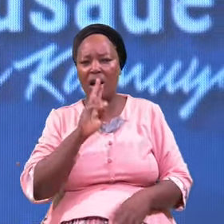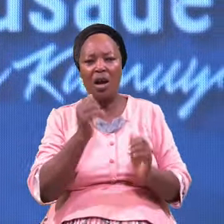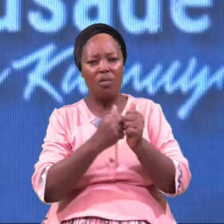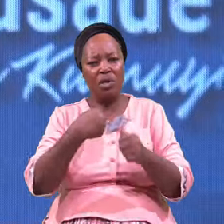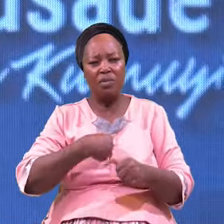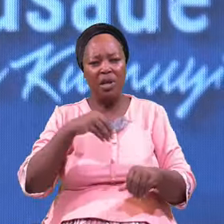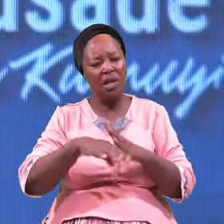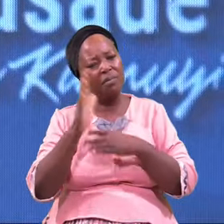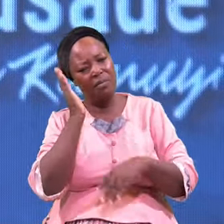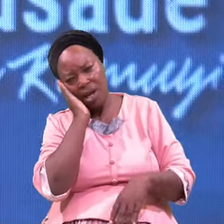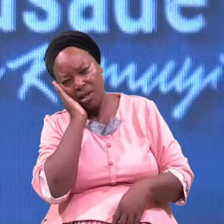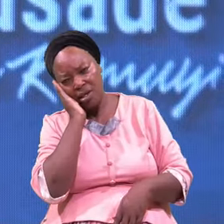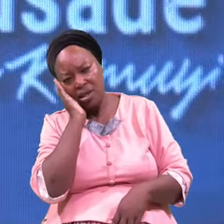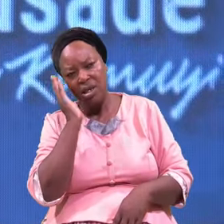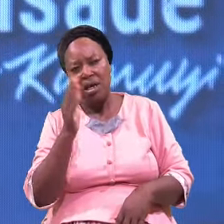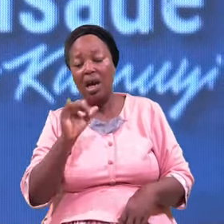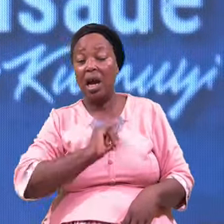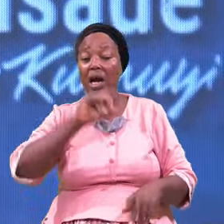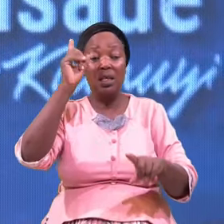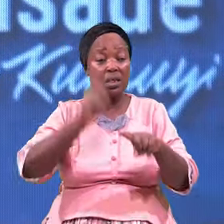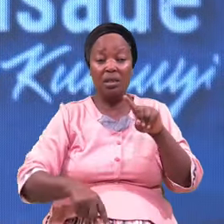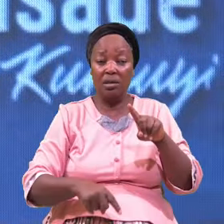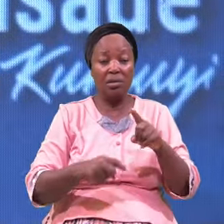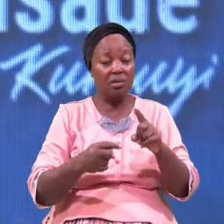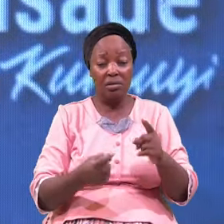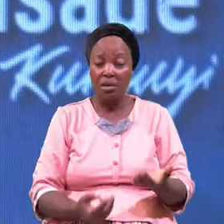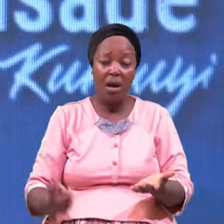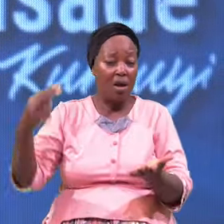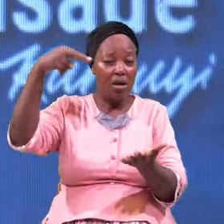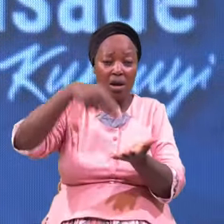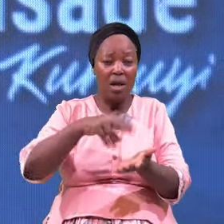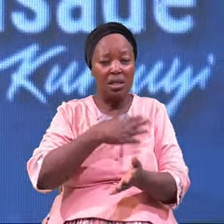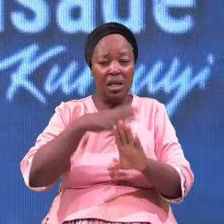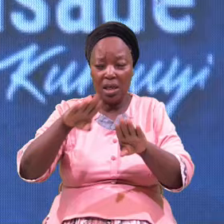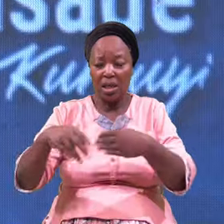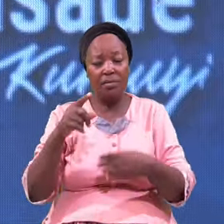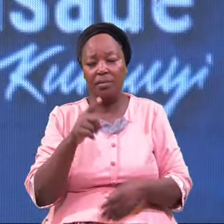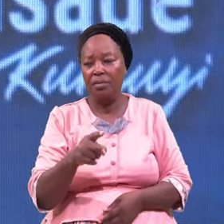In Bed I Cannot Rise And Give The